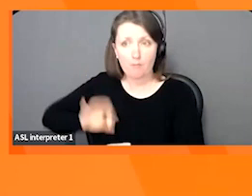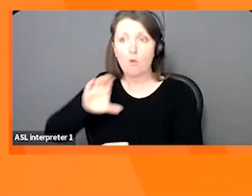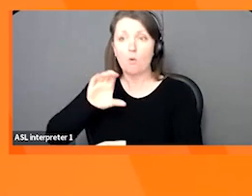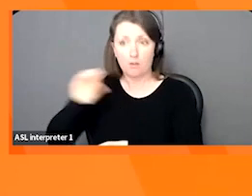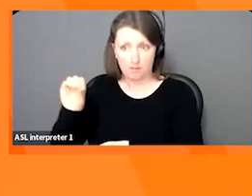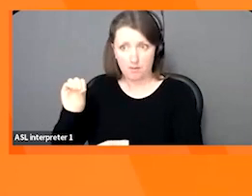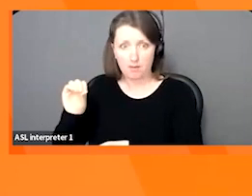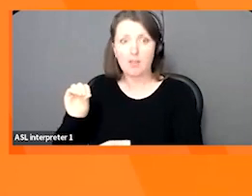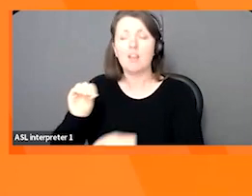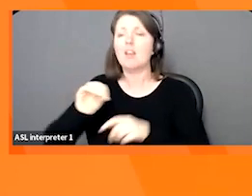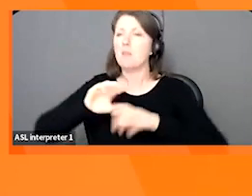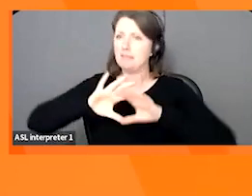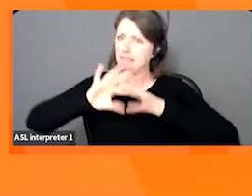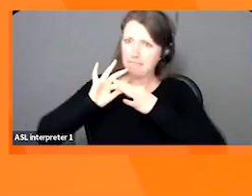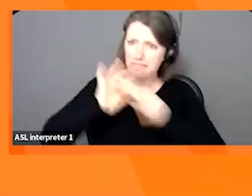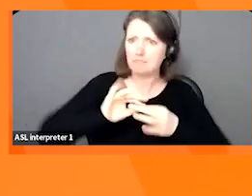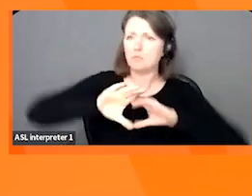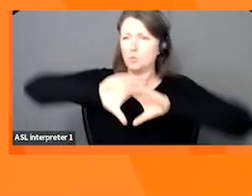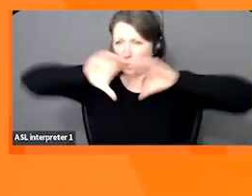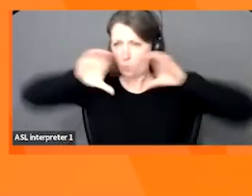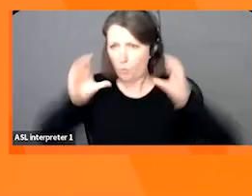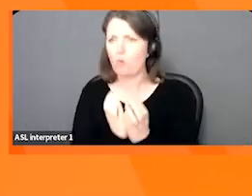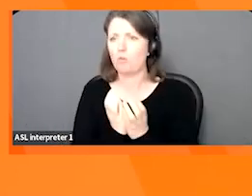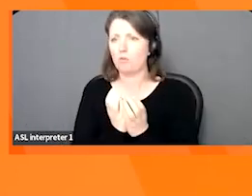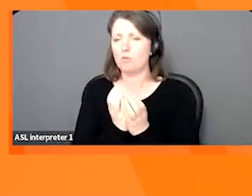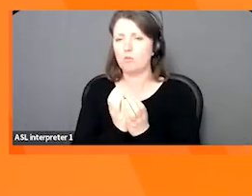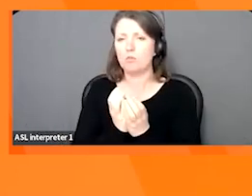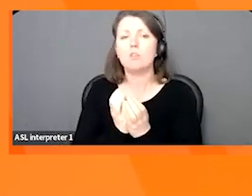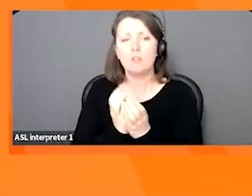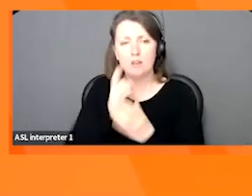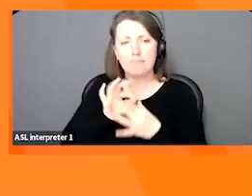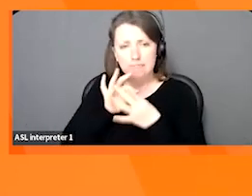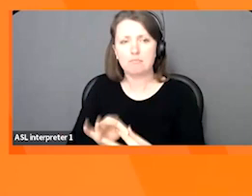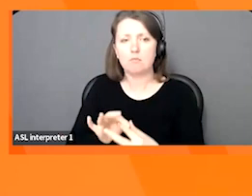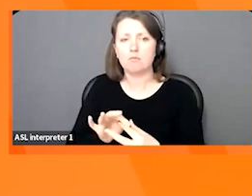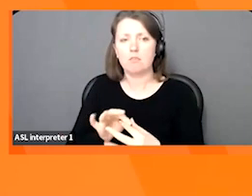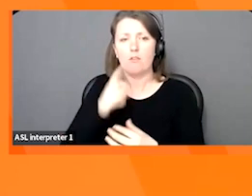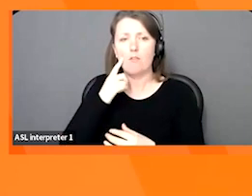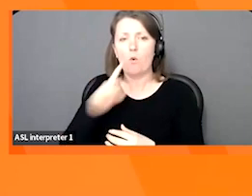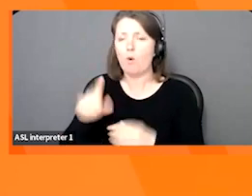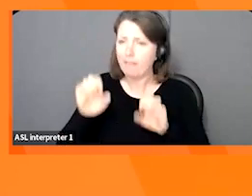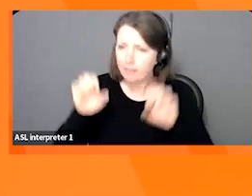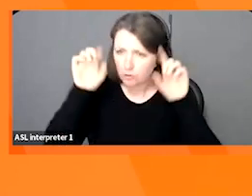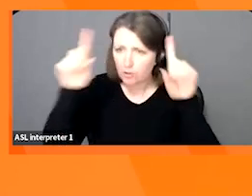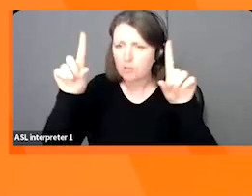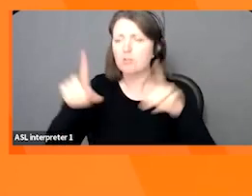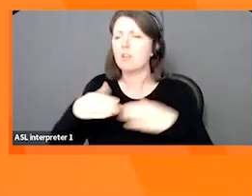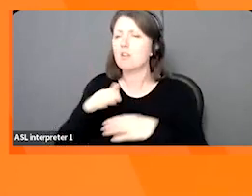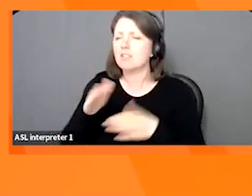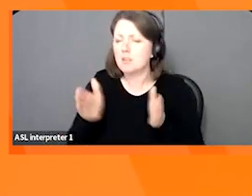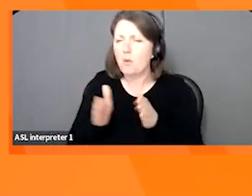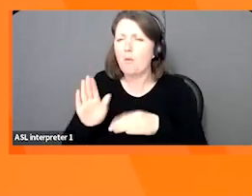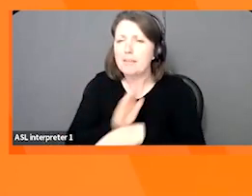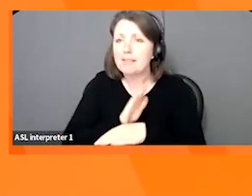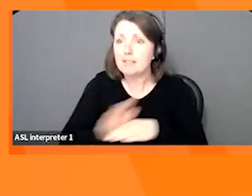global GS1. The world's leading supply chain standards organization and she is focused on educating small businesses